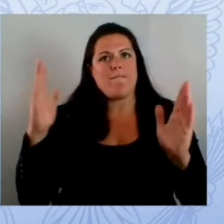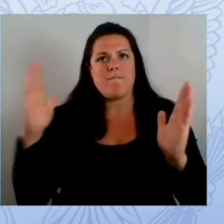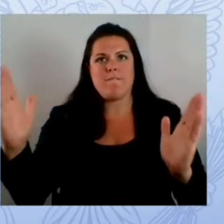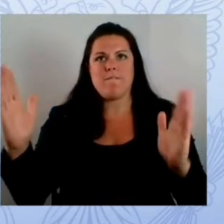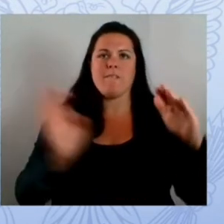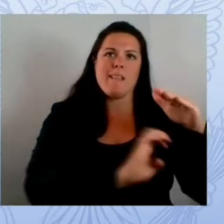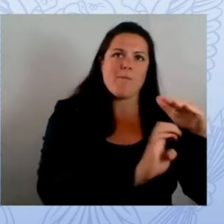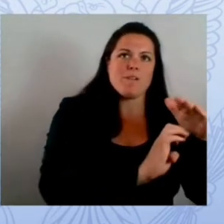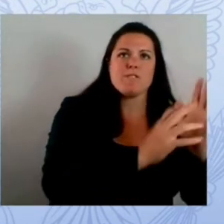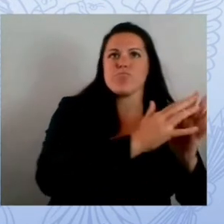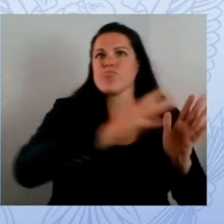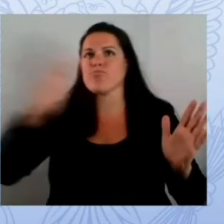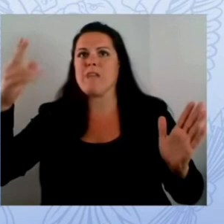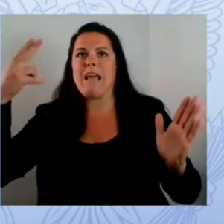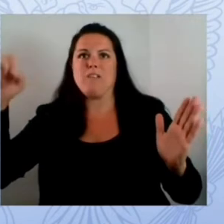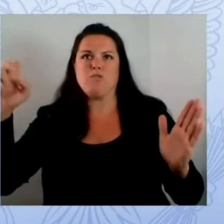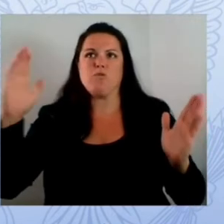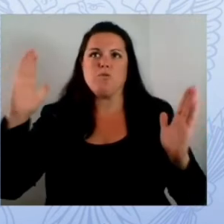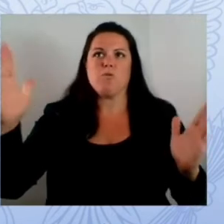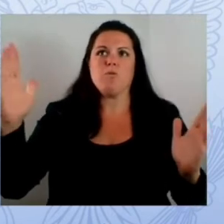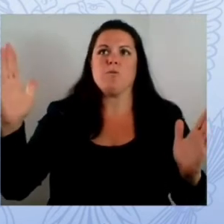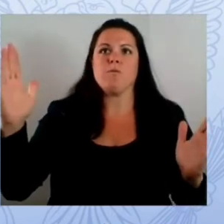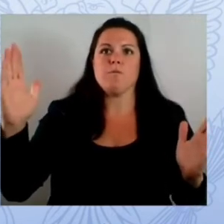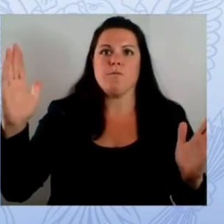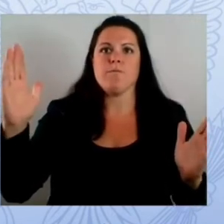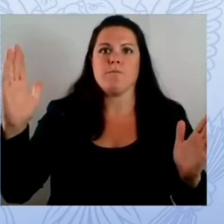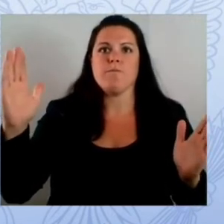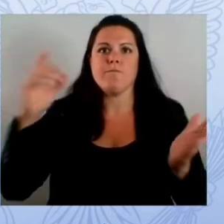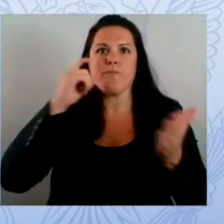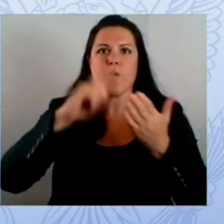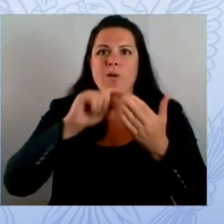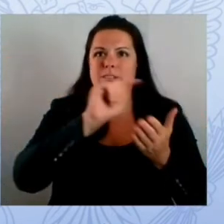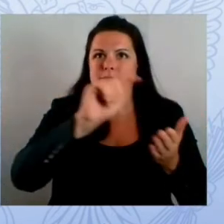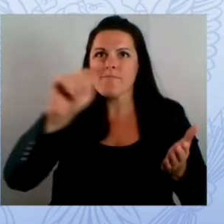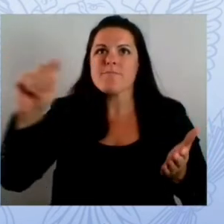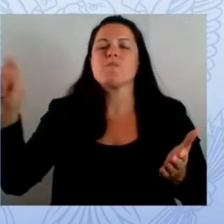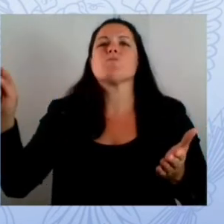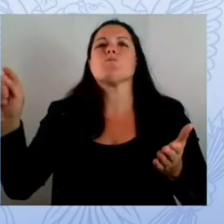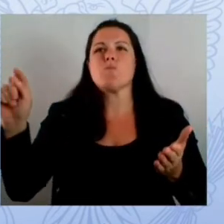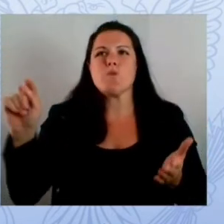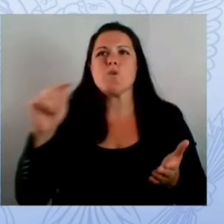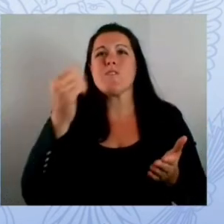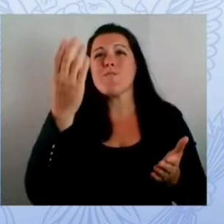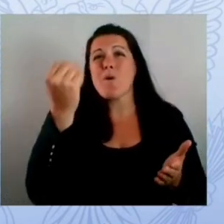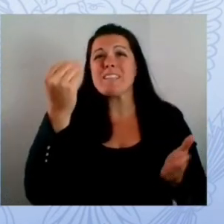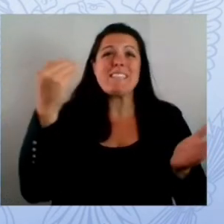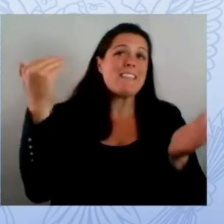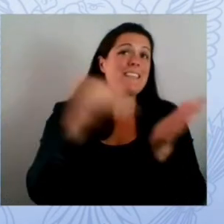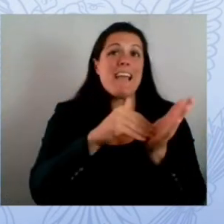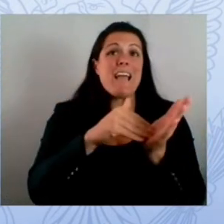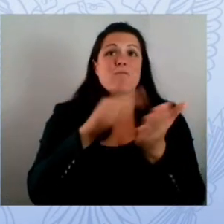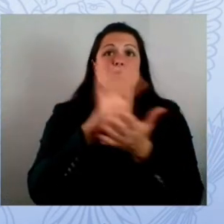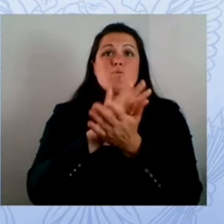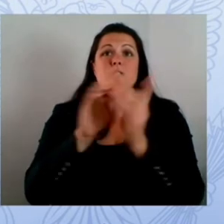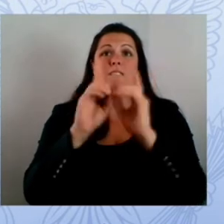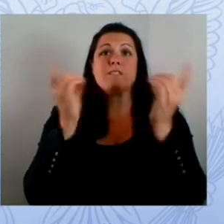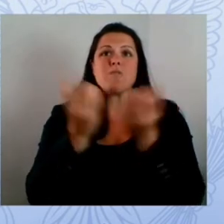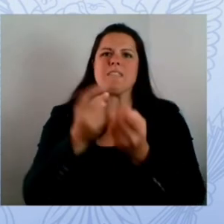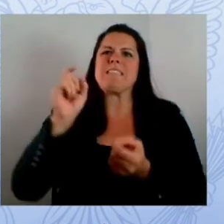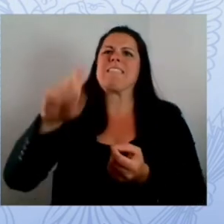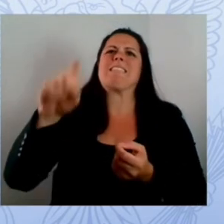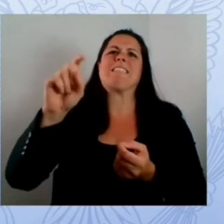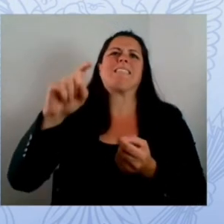better equipped to protect and defend students teachers and staff so this next panel will focus on new